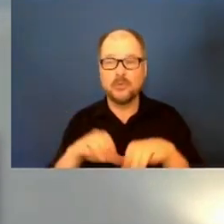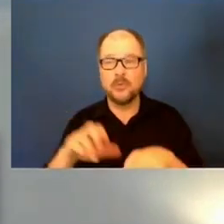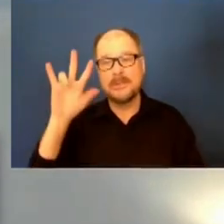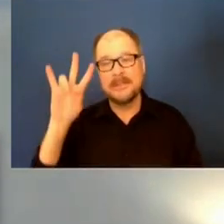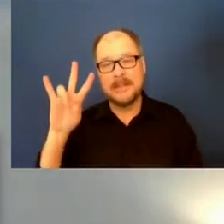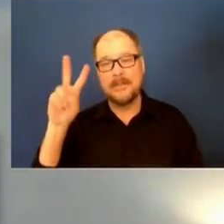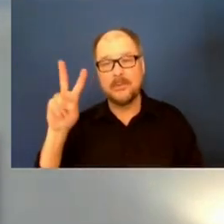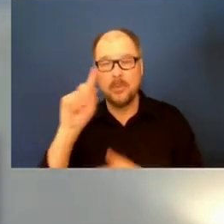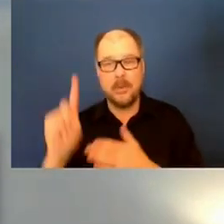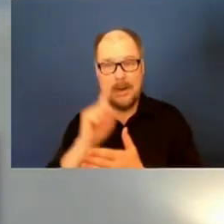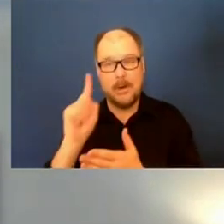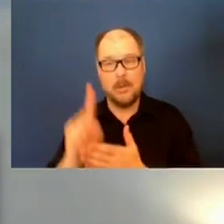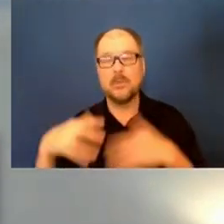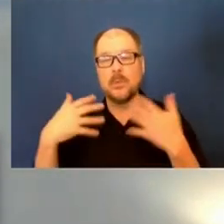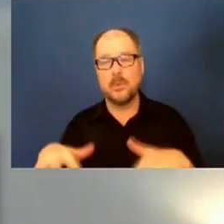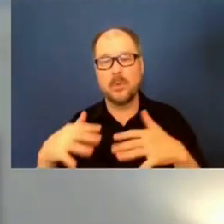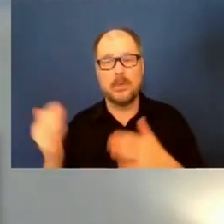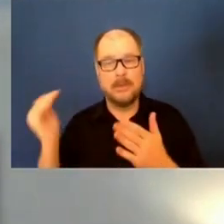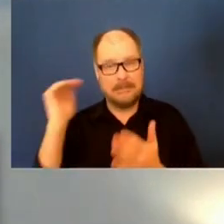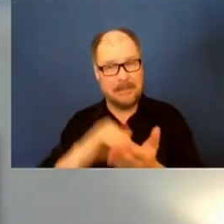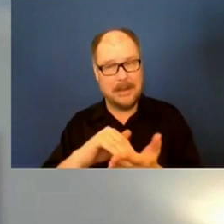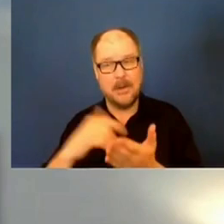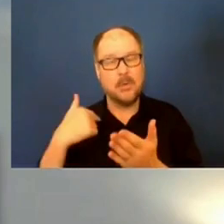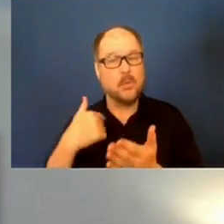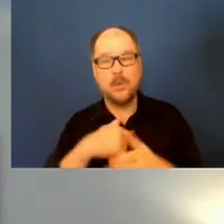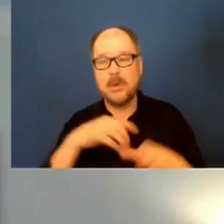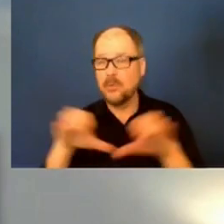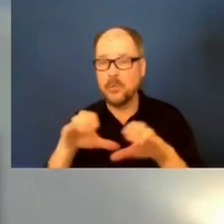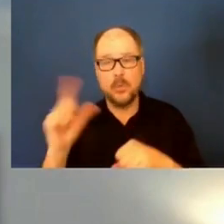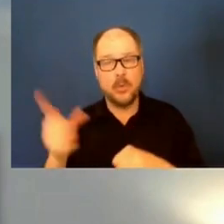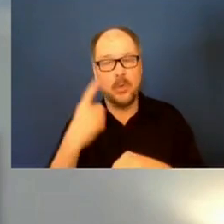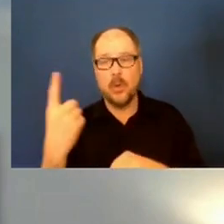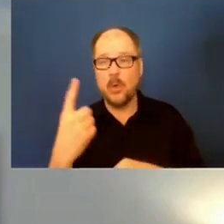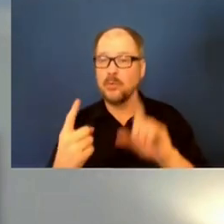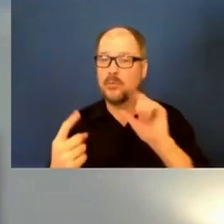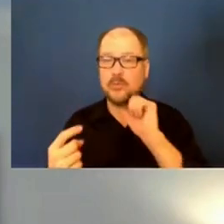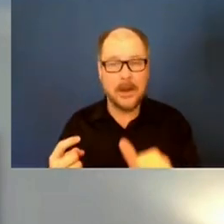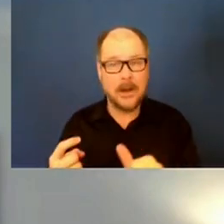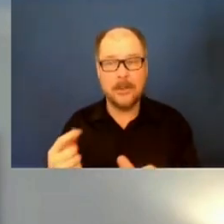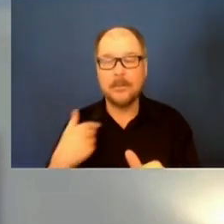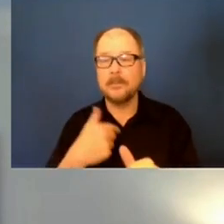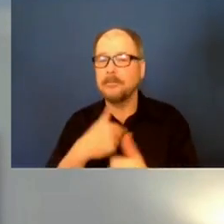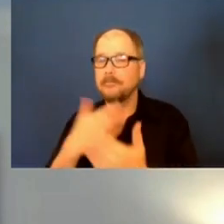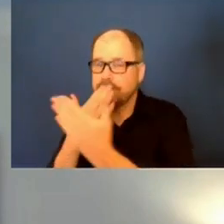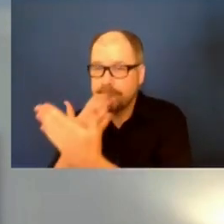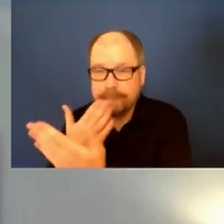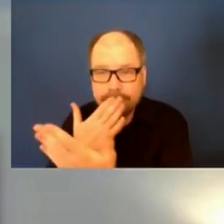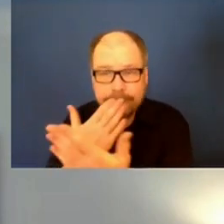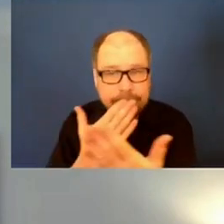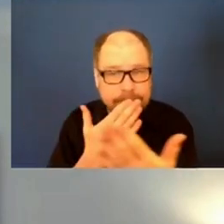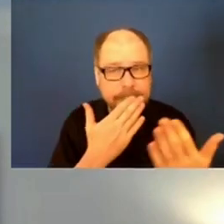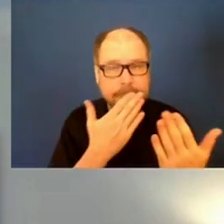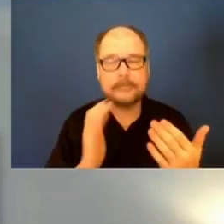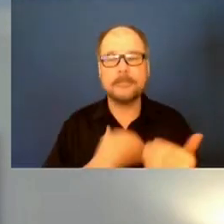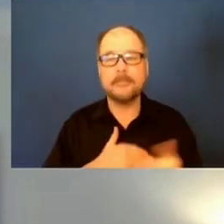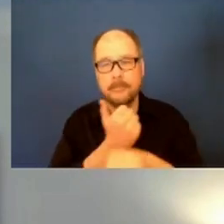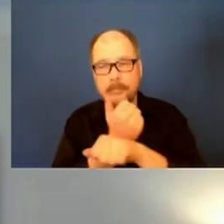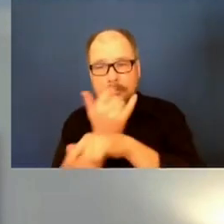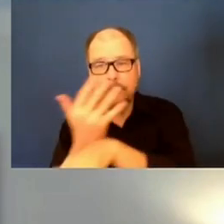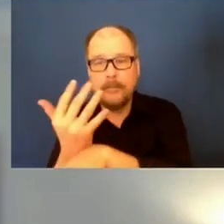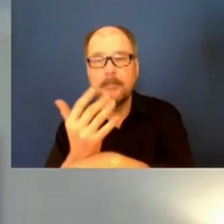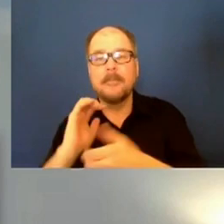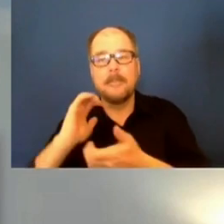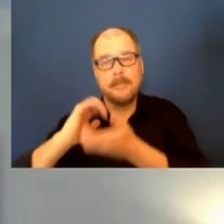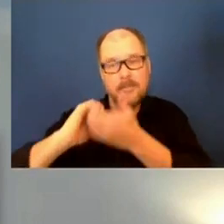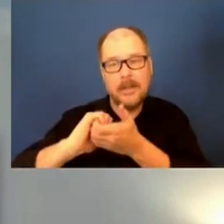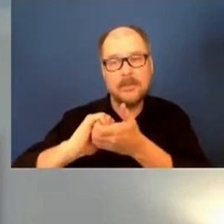It's pretty remarkable. And again, I will say that we don't do this by ourselves. We can't thank our grassroots organizations and our nonprofit partners and our